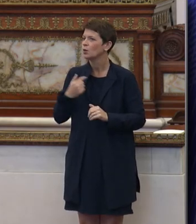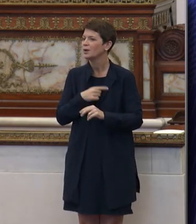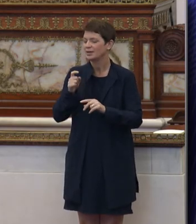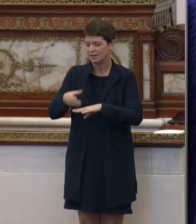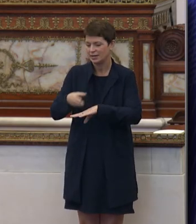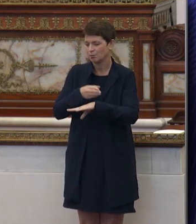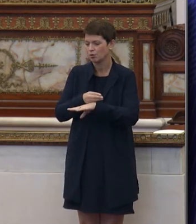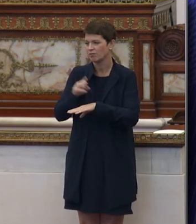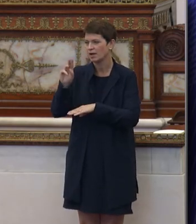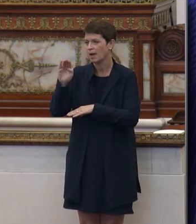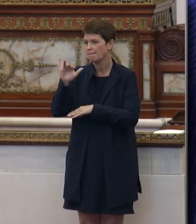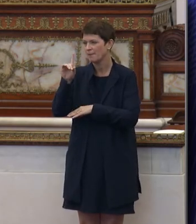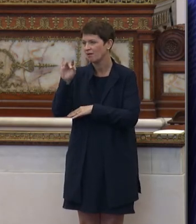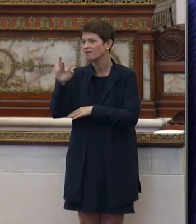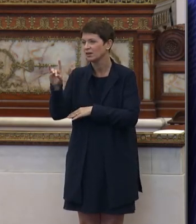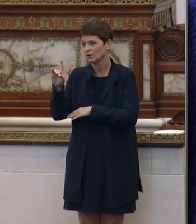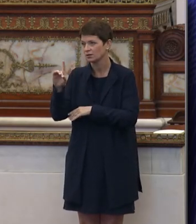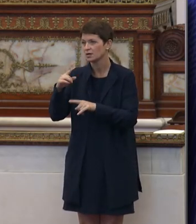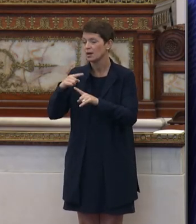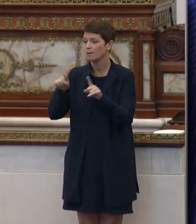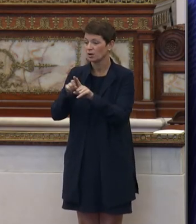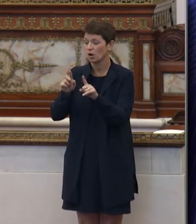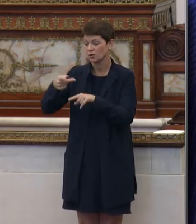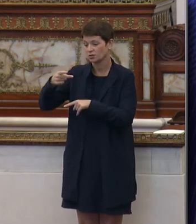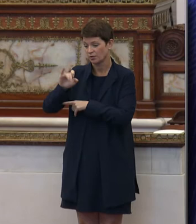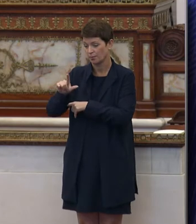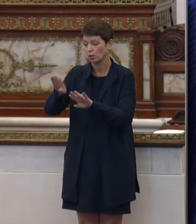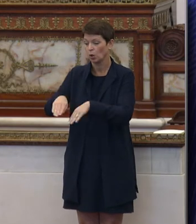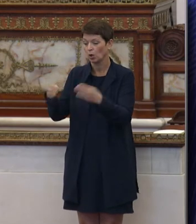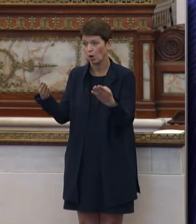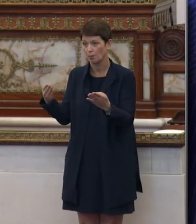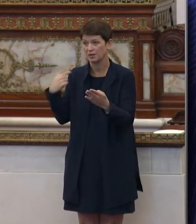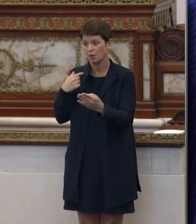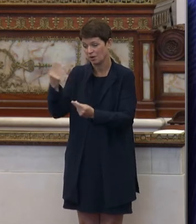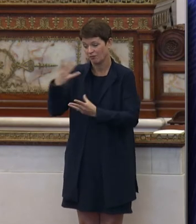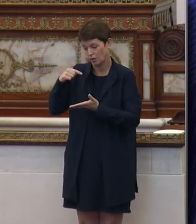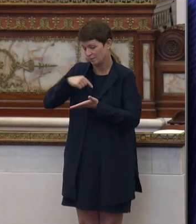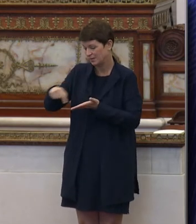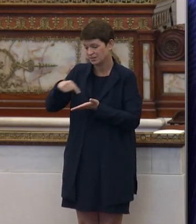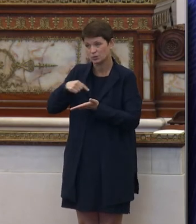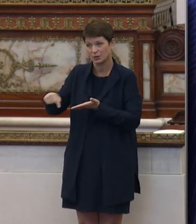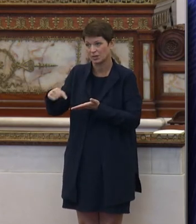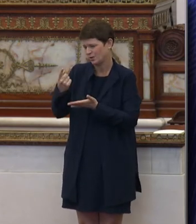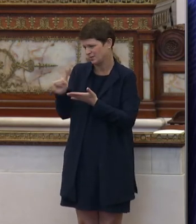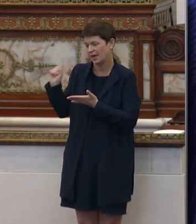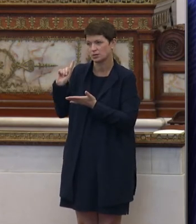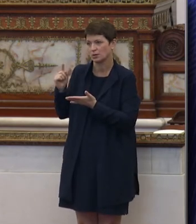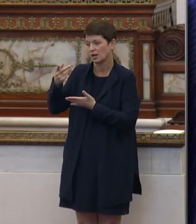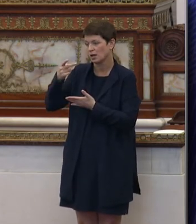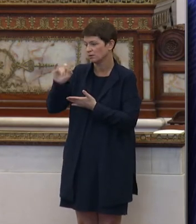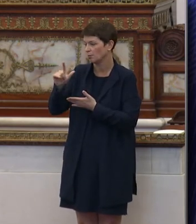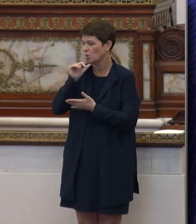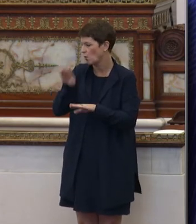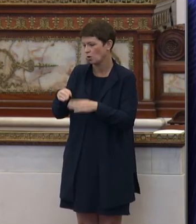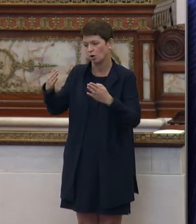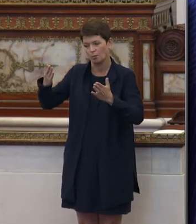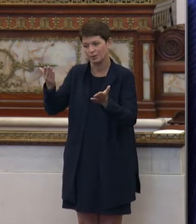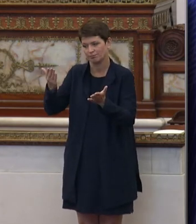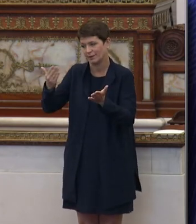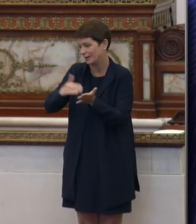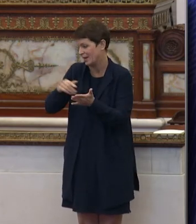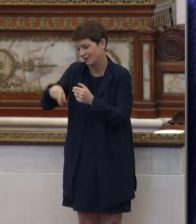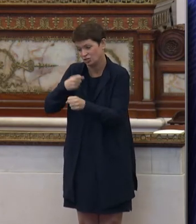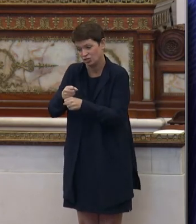improvement over at Bellfield, including having the pool open, which we were informed this week or last week that the pool would not be open yet again